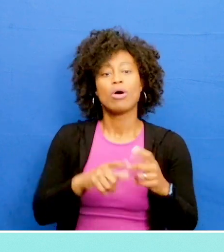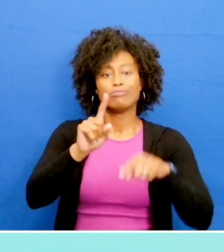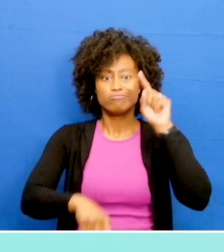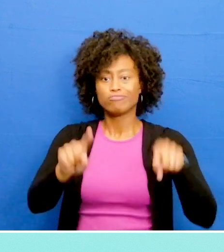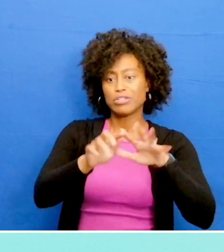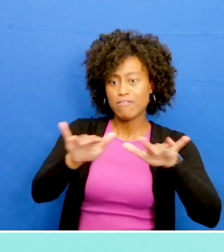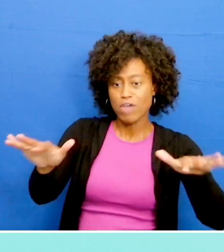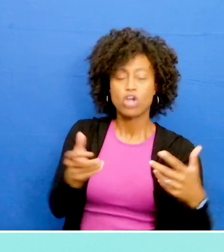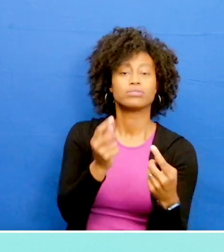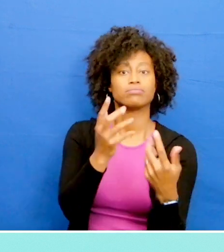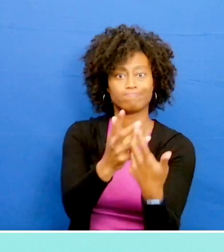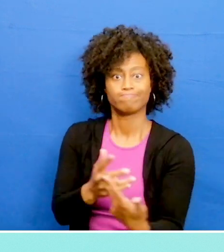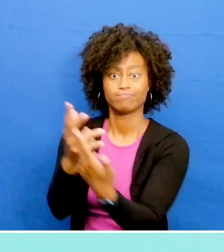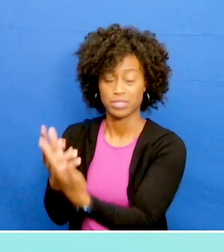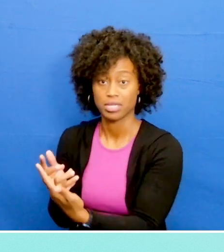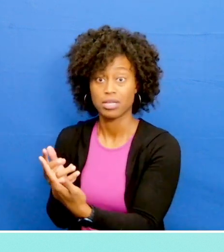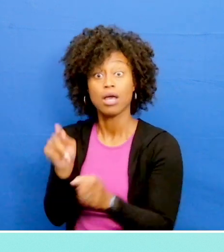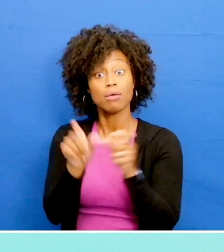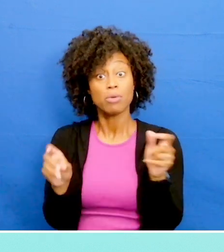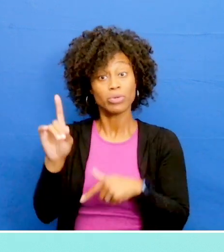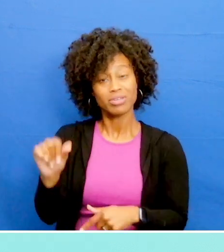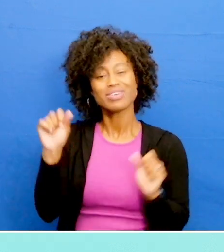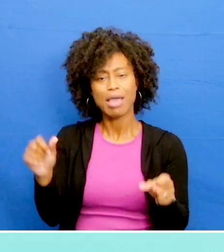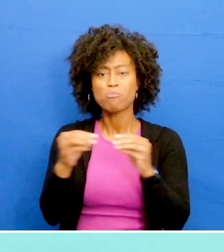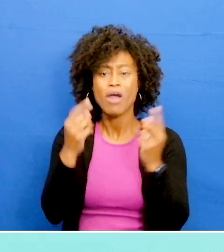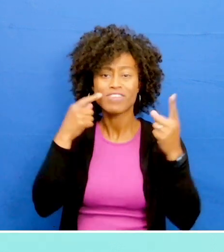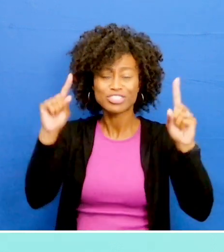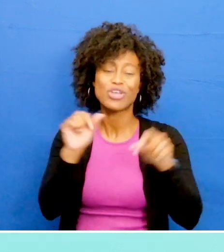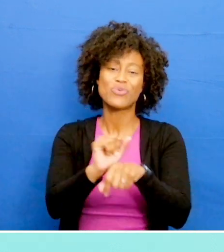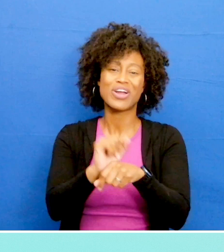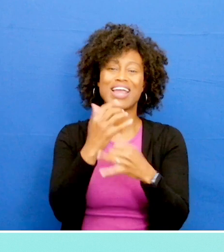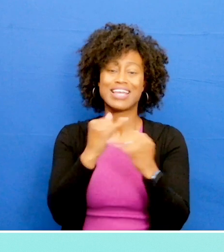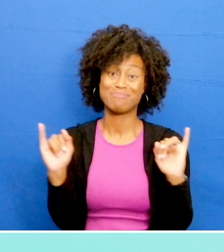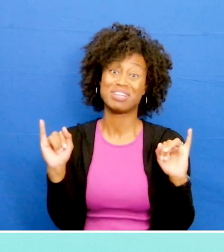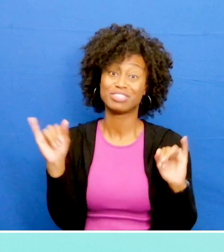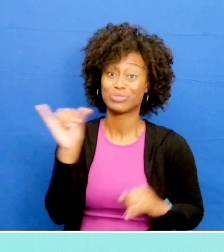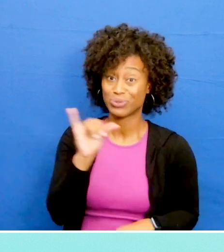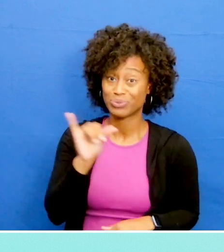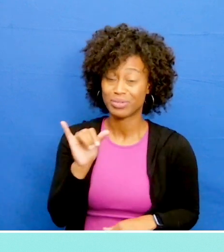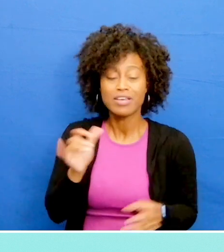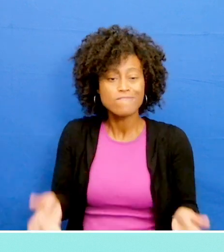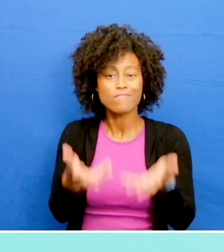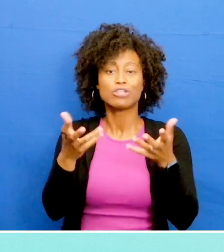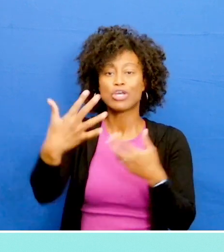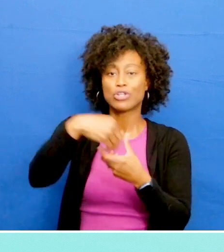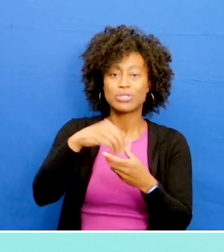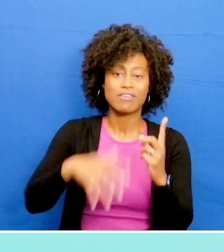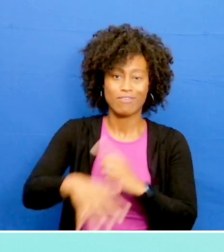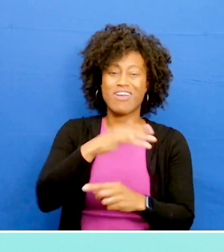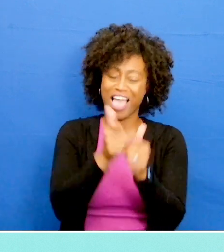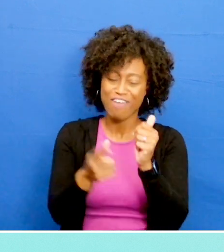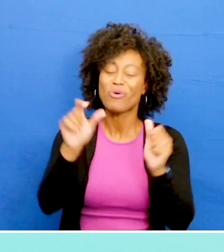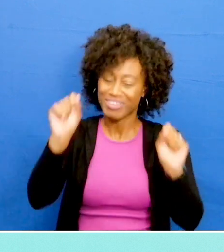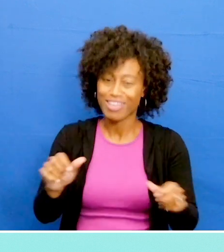the diverse needs of its users. It enables people with disabilities to work more efficiently and independently, fostering an inclusive